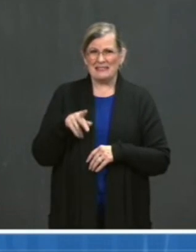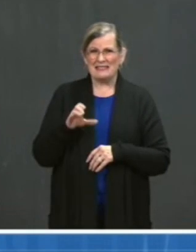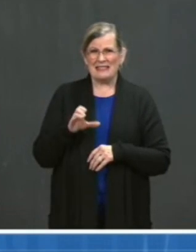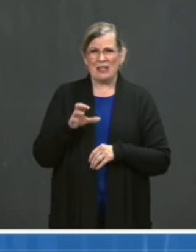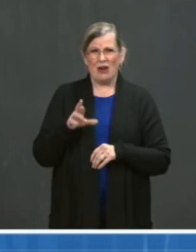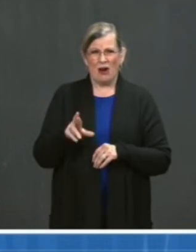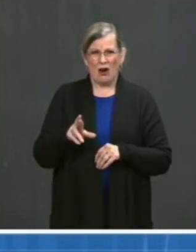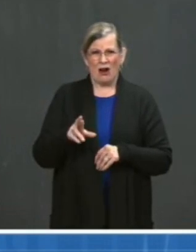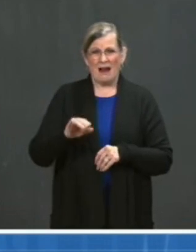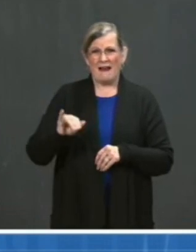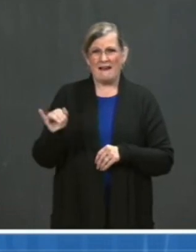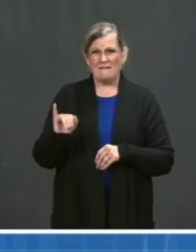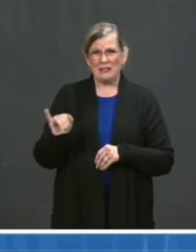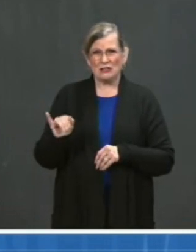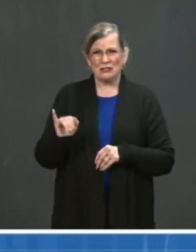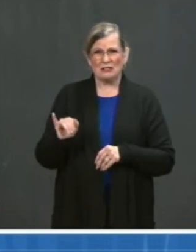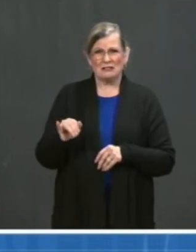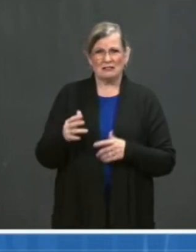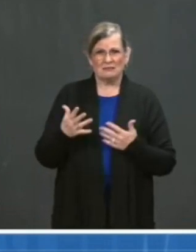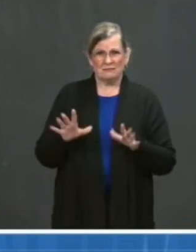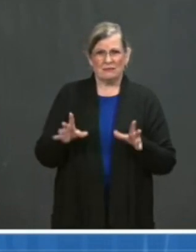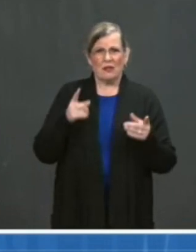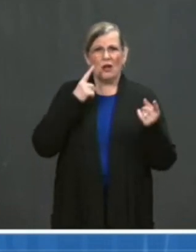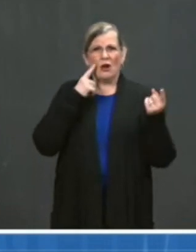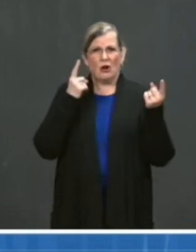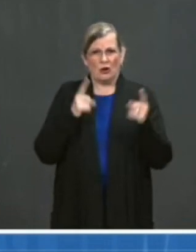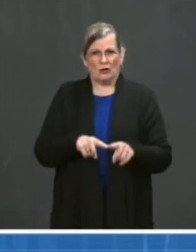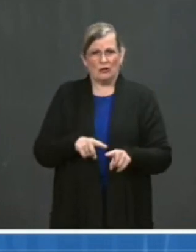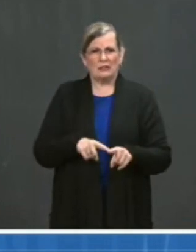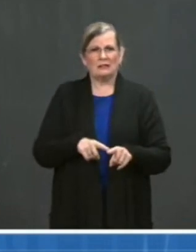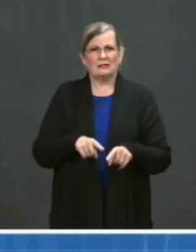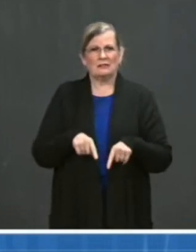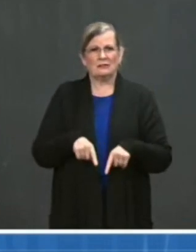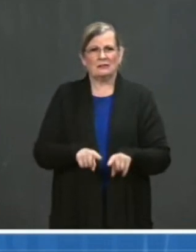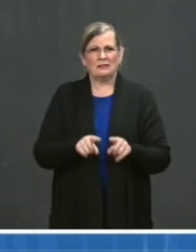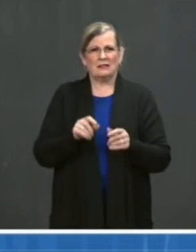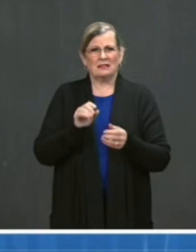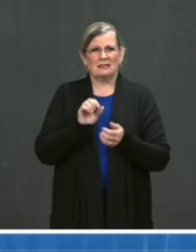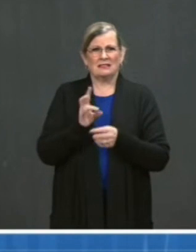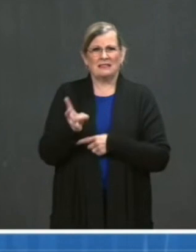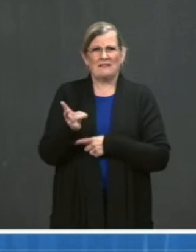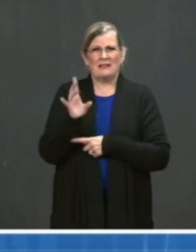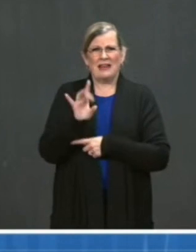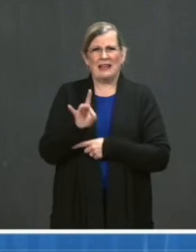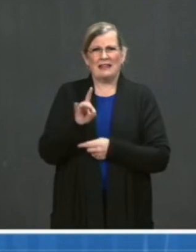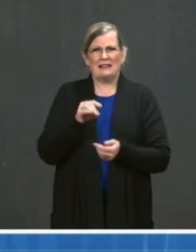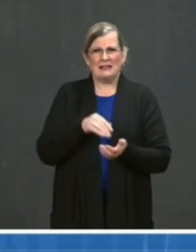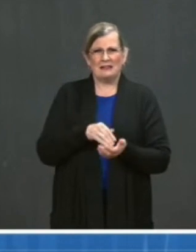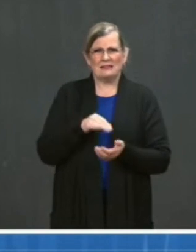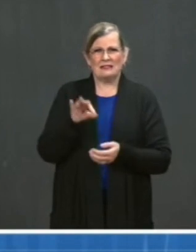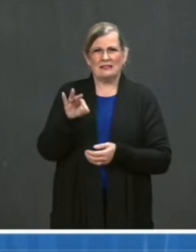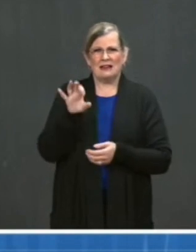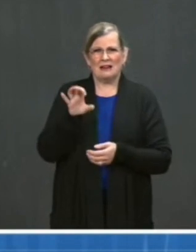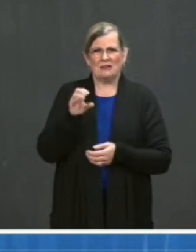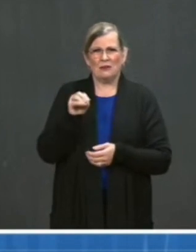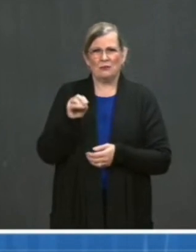79,000 person days with full immunization, which comes to 0